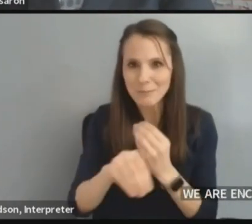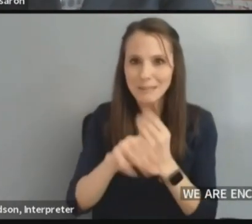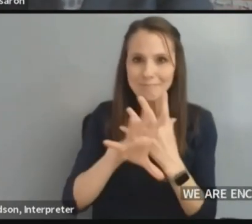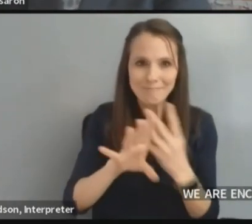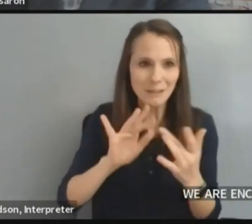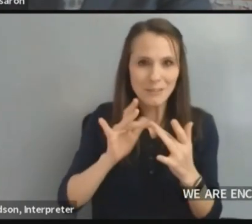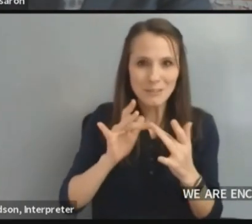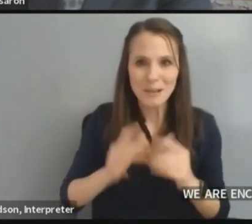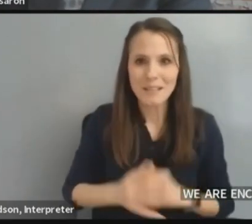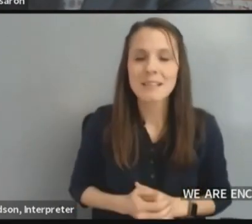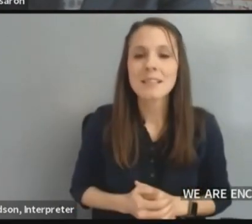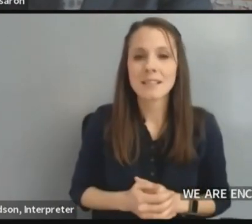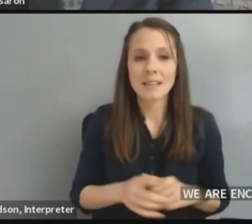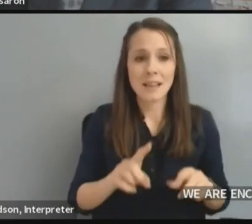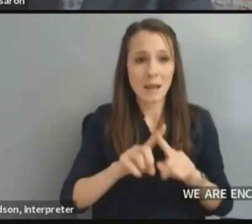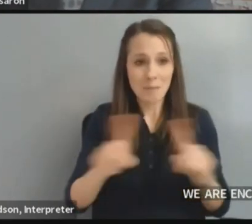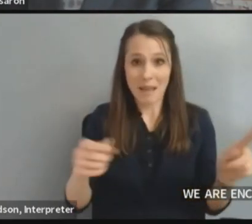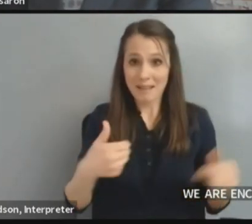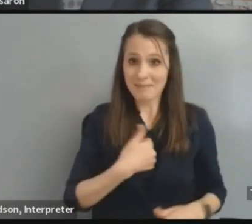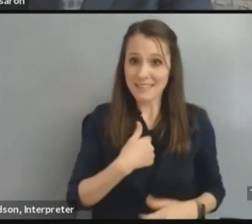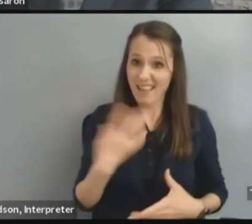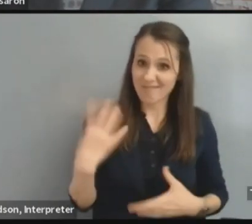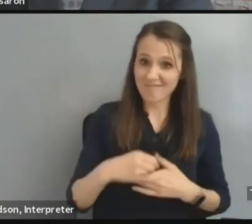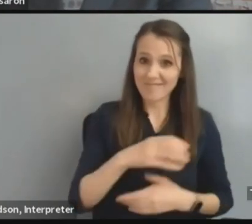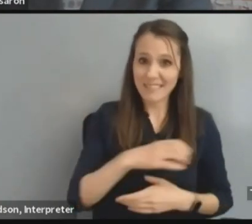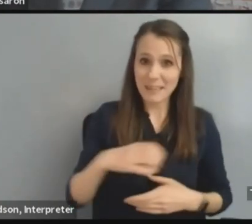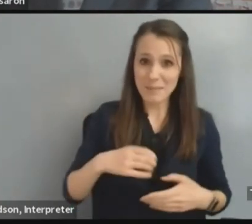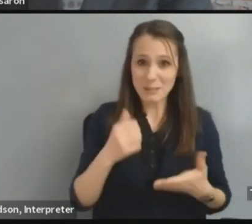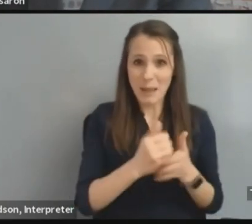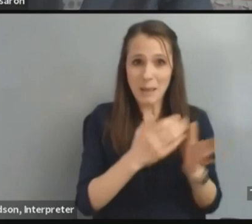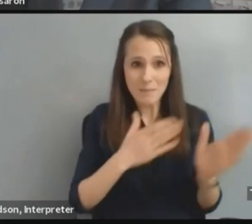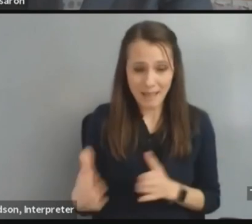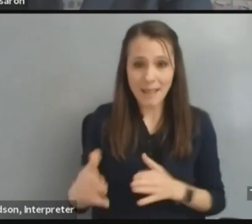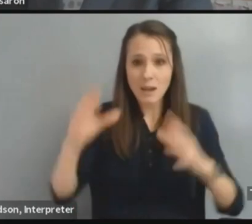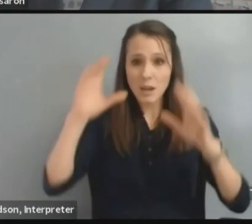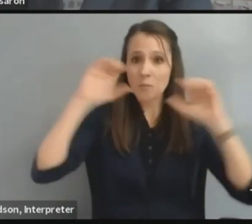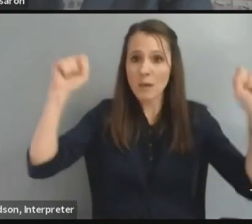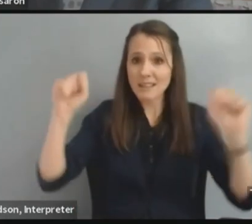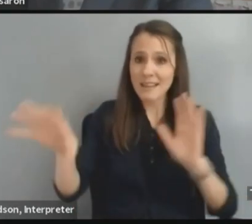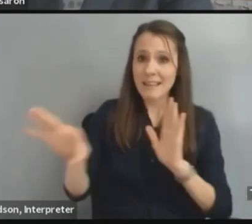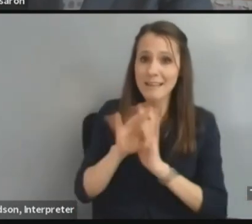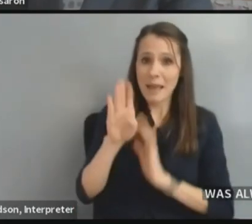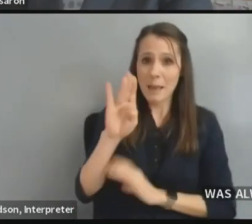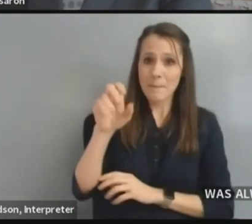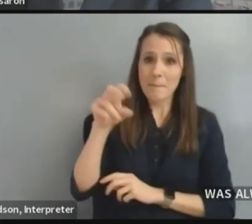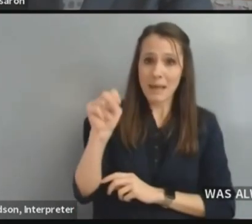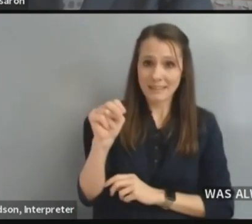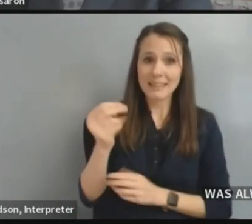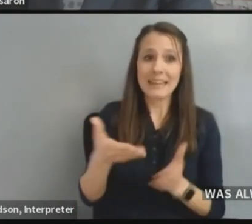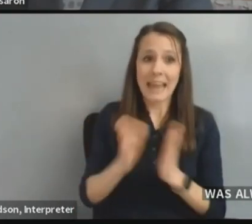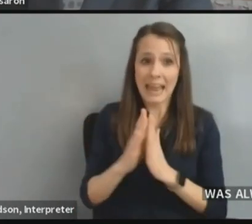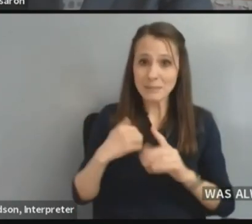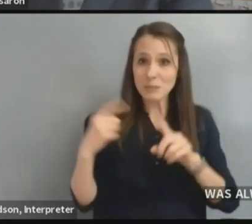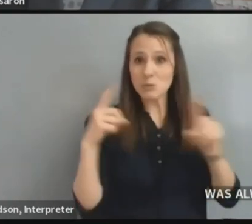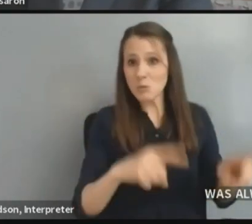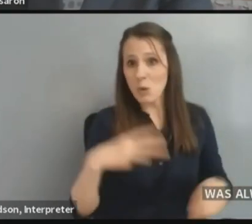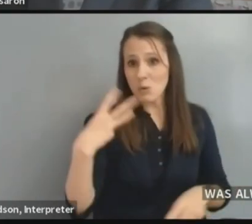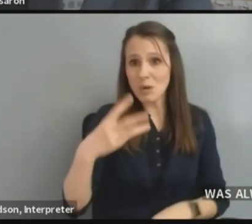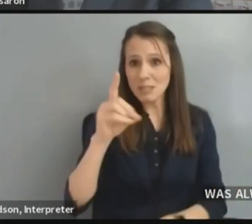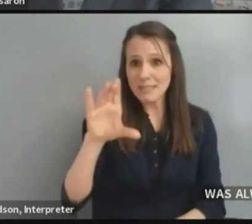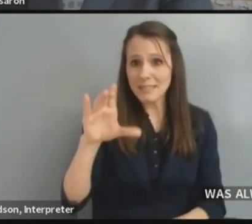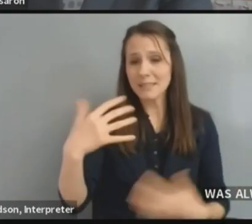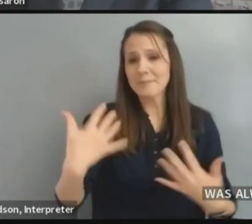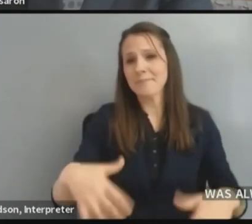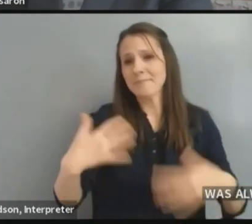But as a member of the committee, when the president-elect asked me to be here in Washington, D.C., it's an